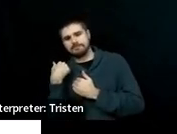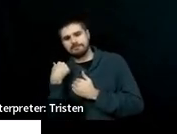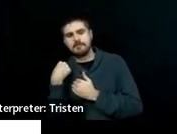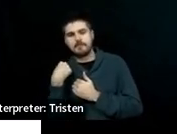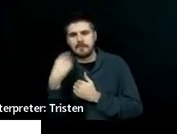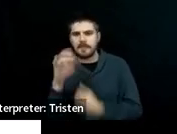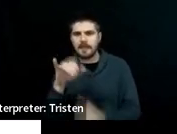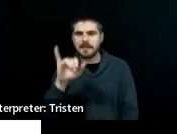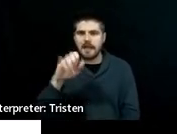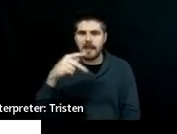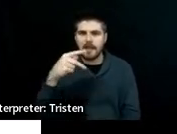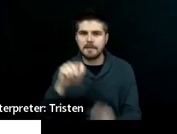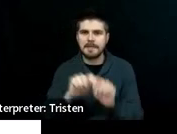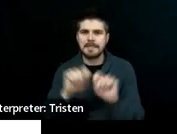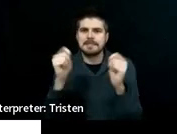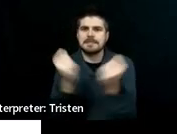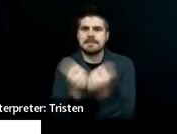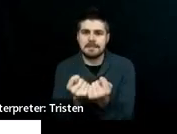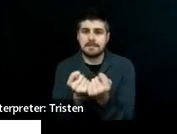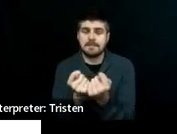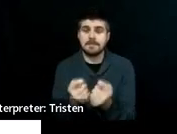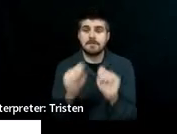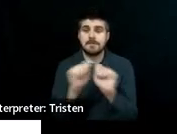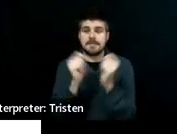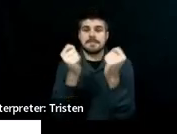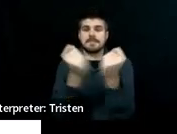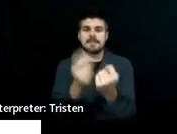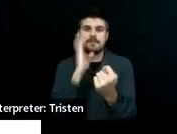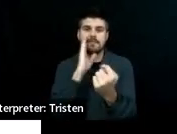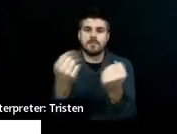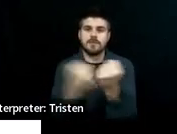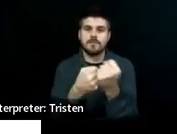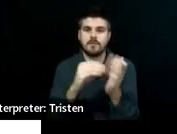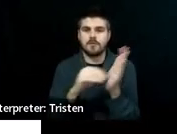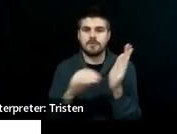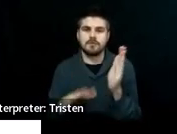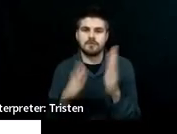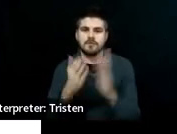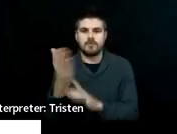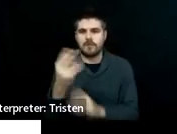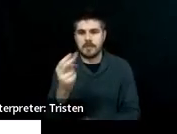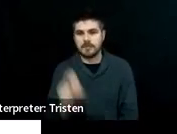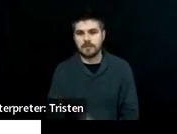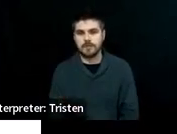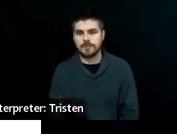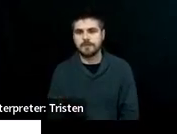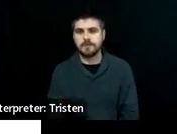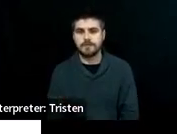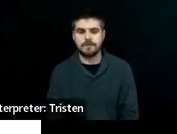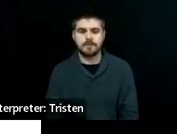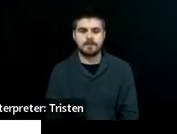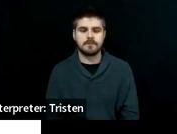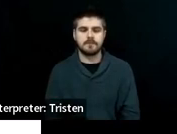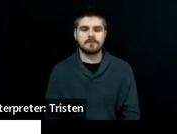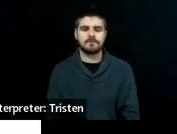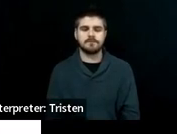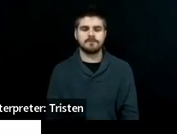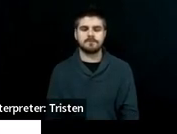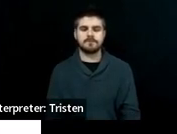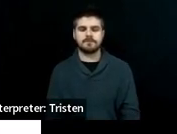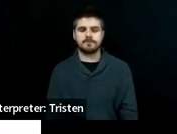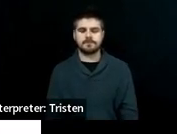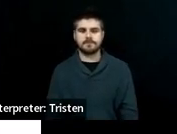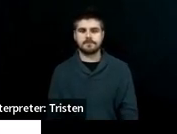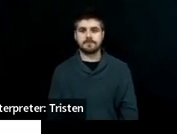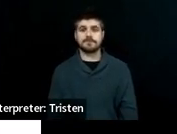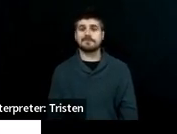that develops and supports the student throughout their high school career. Yeah. And consider asking people to come in